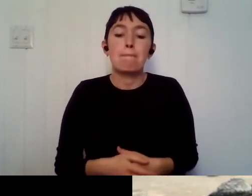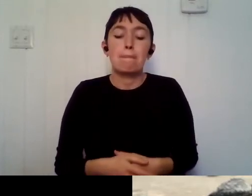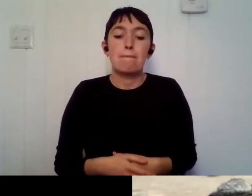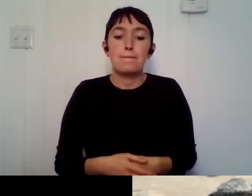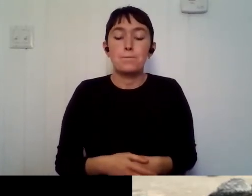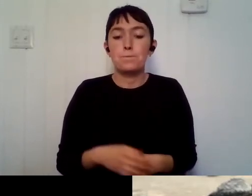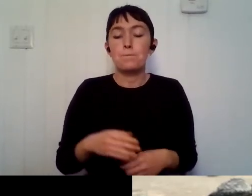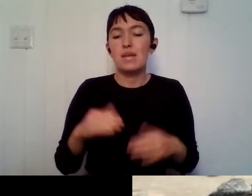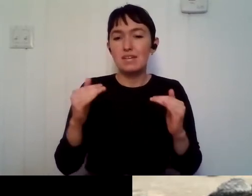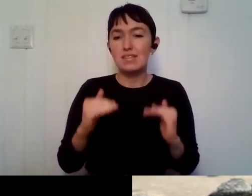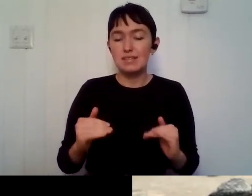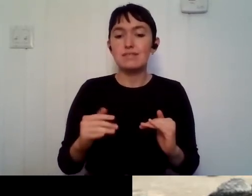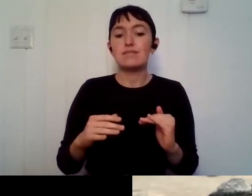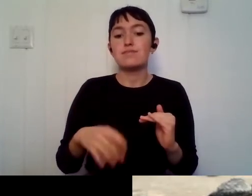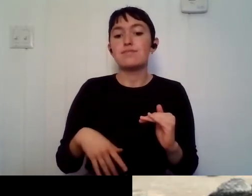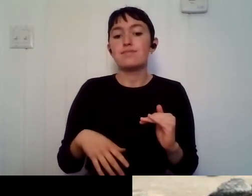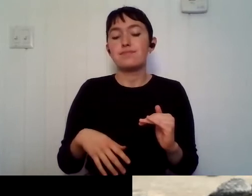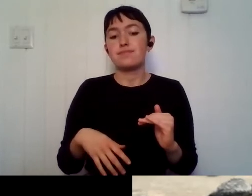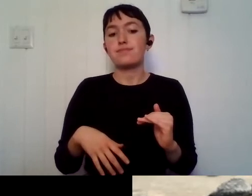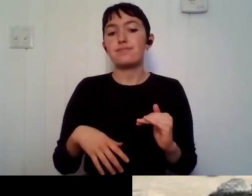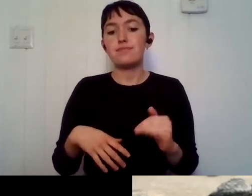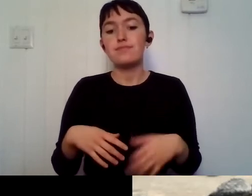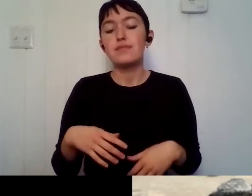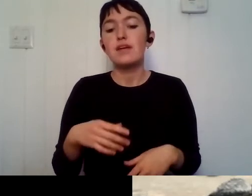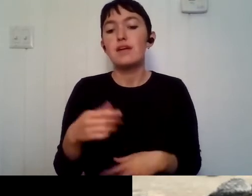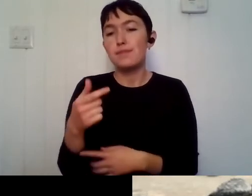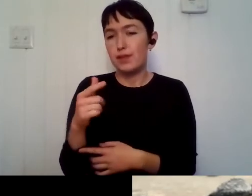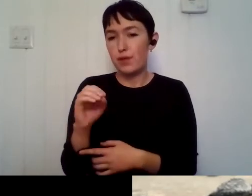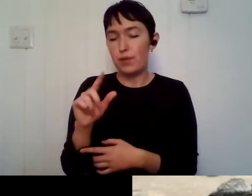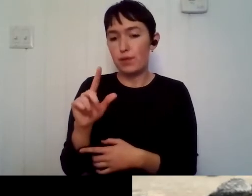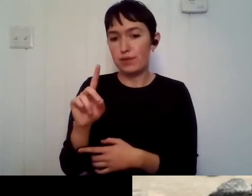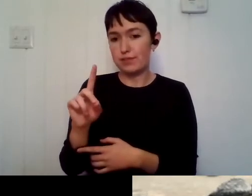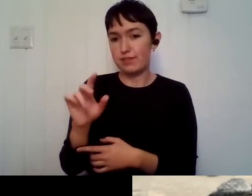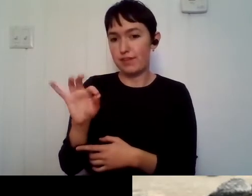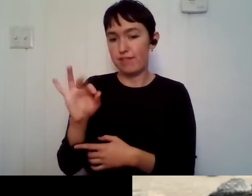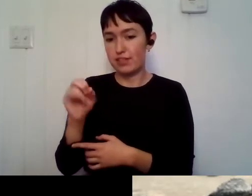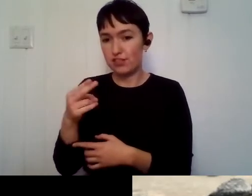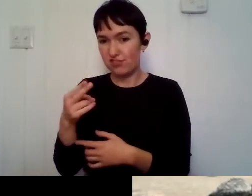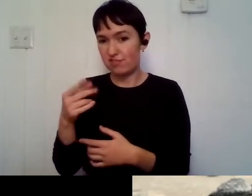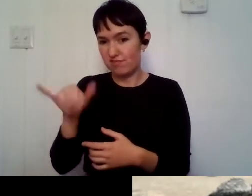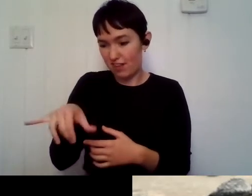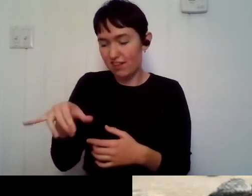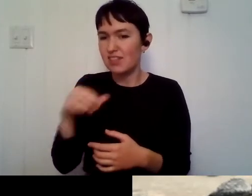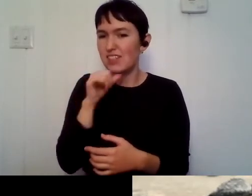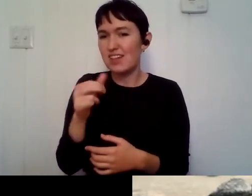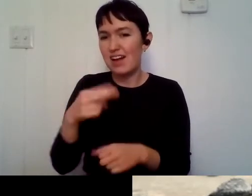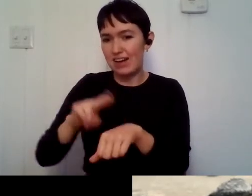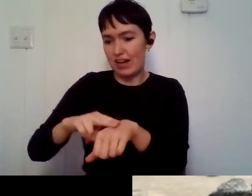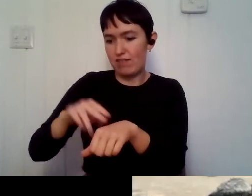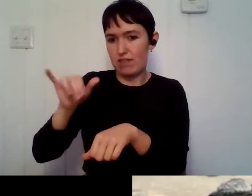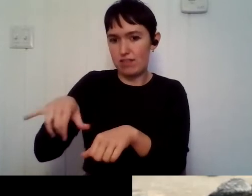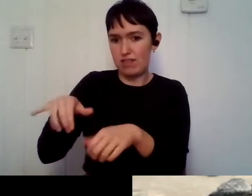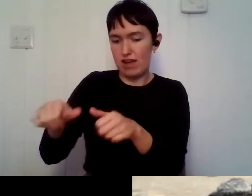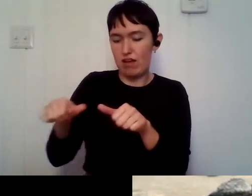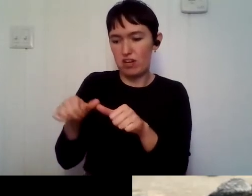the area. So they have a problem similar to the goldfish. Um, and then like, if you ever see a turtle, like one,